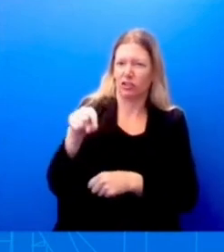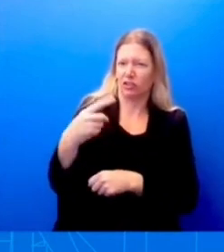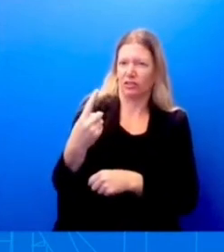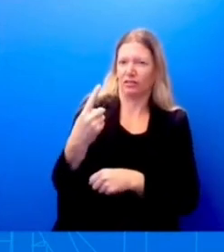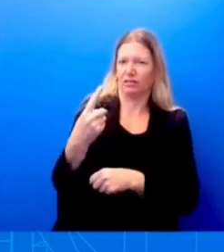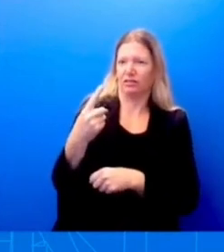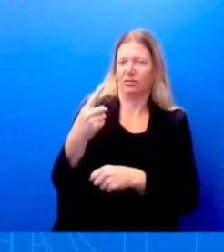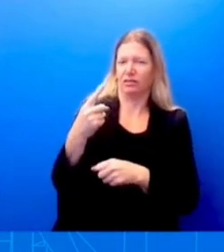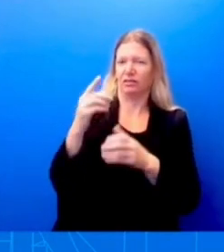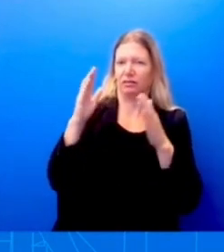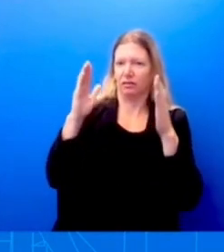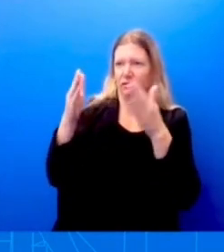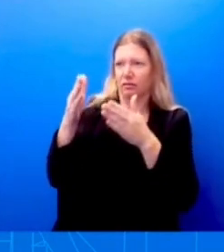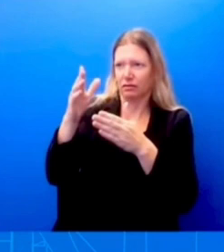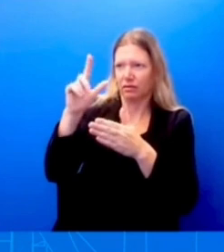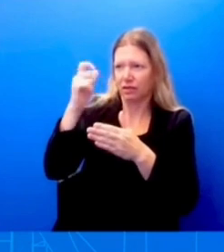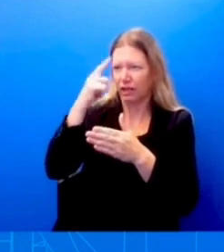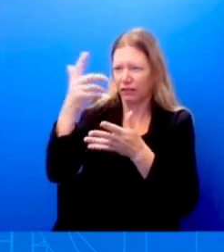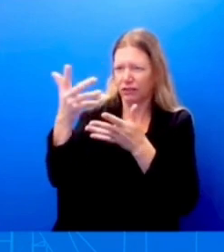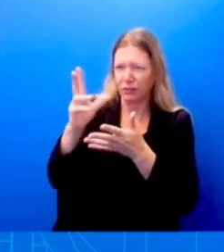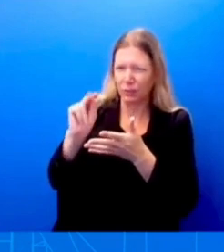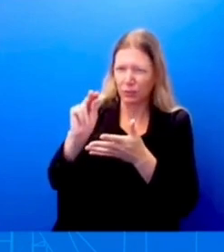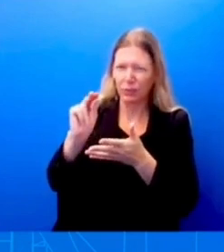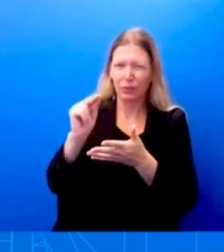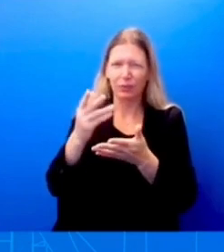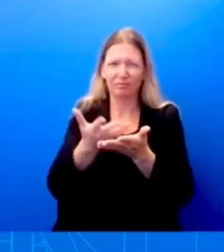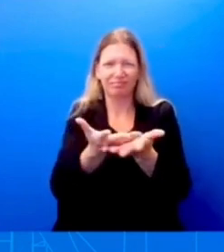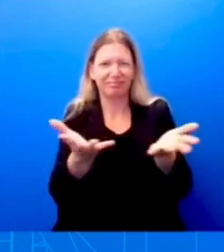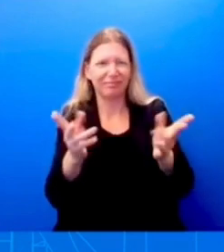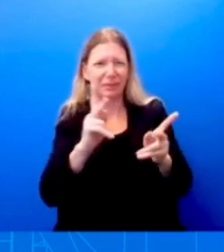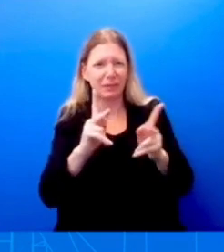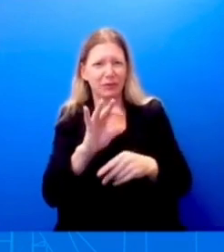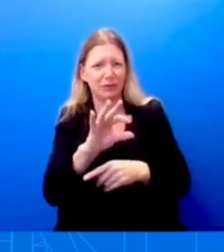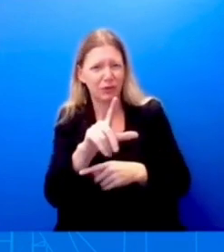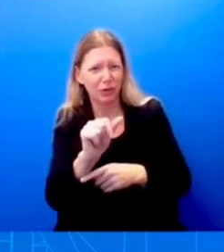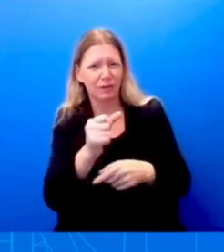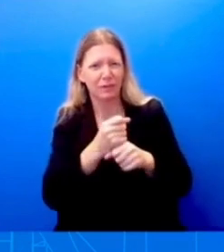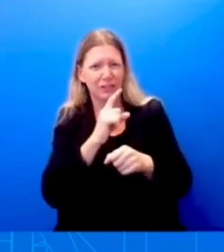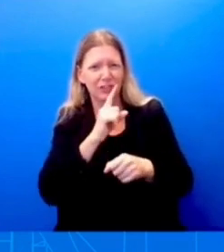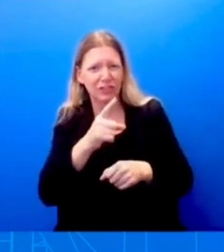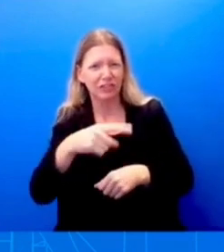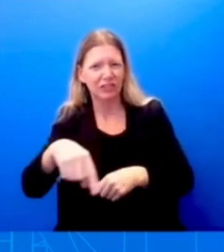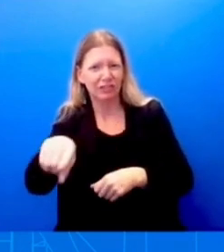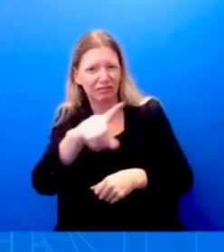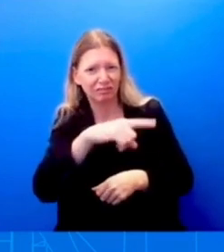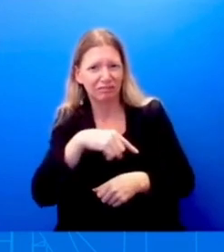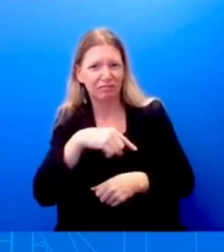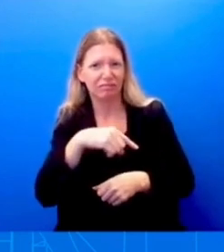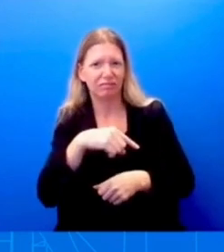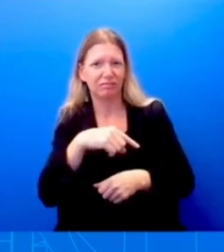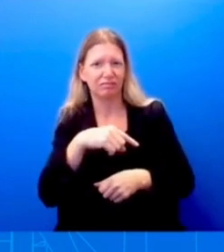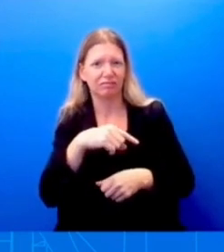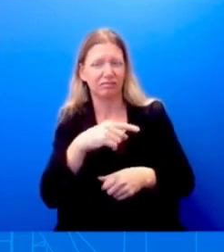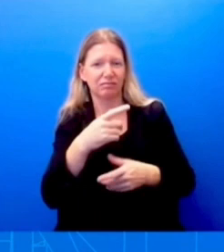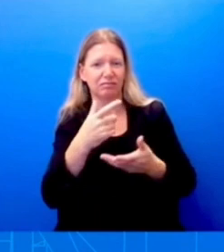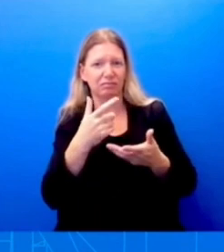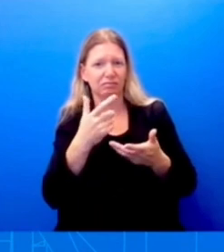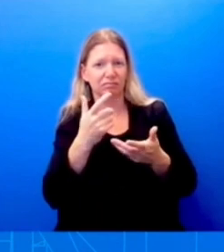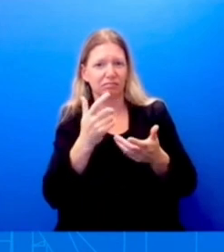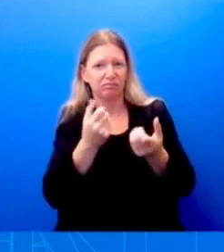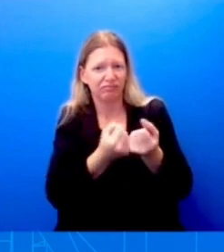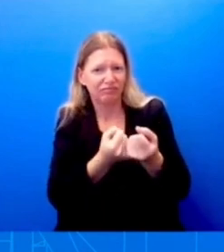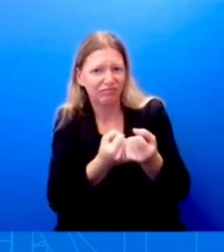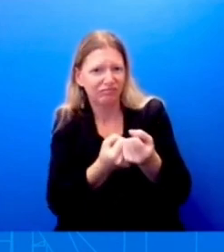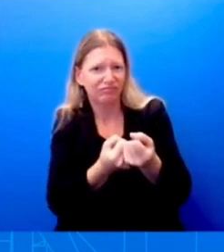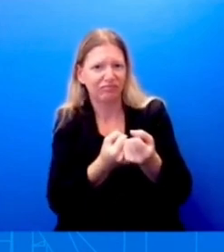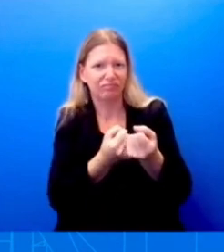the President, the federal government is, uh, is with them, uh, through their, through, through the different, uh, uh, through the different kind of events that they're dealing with